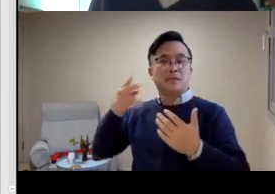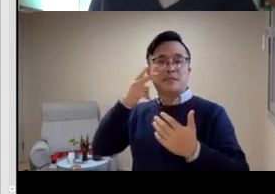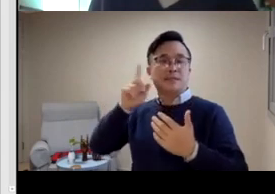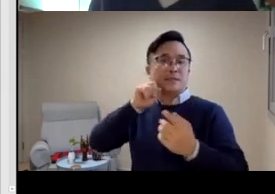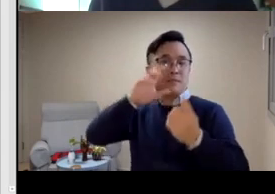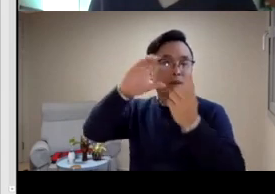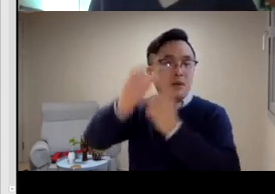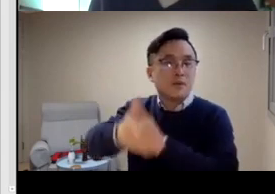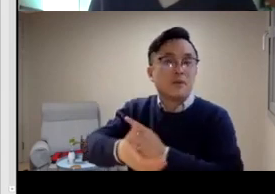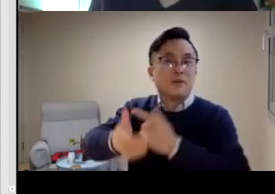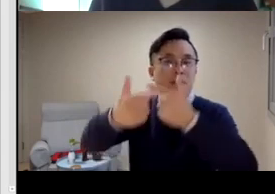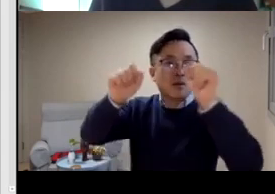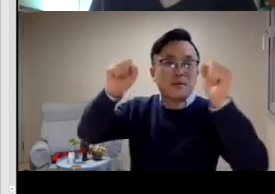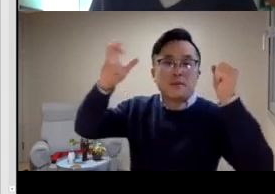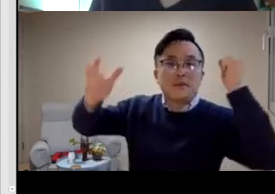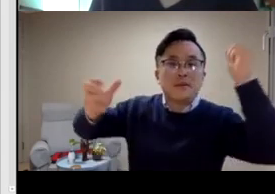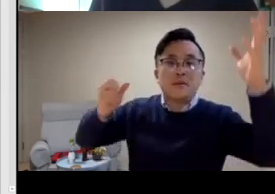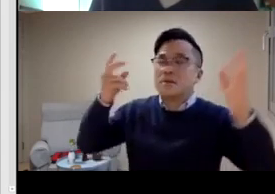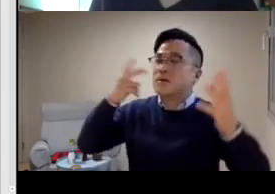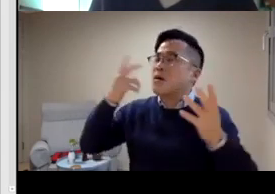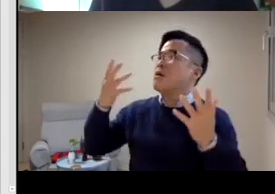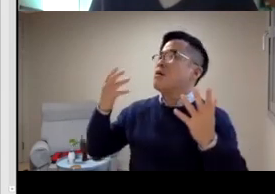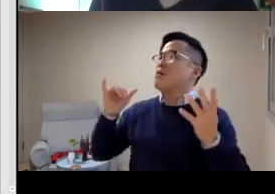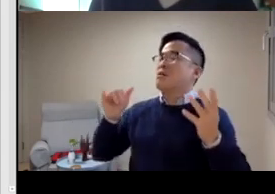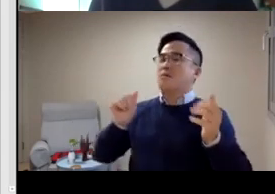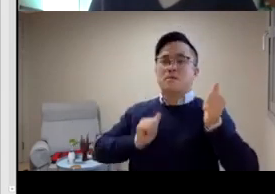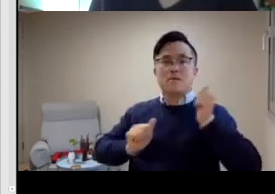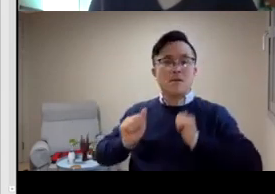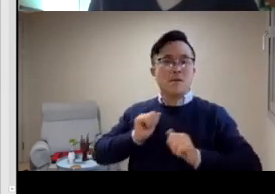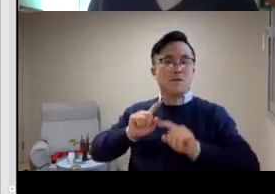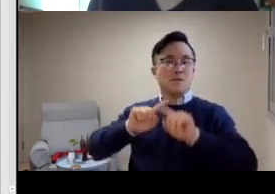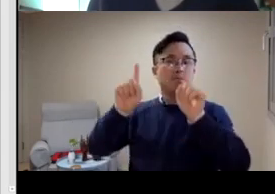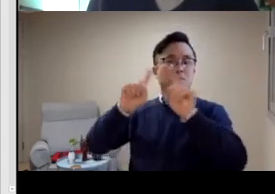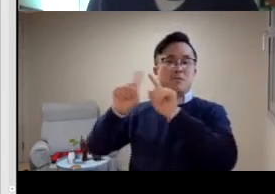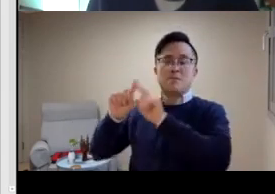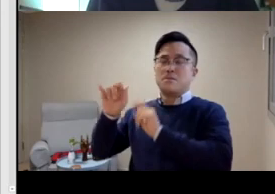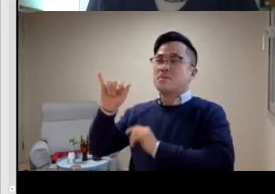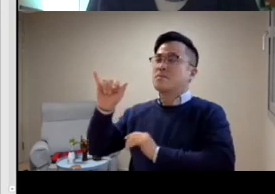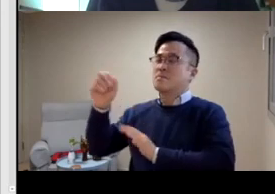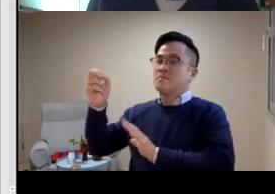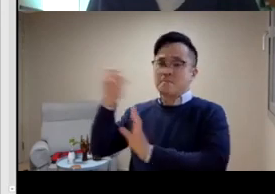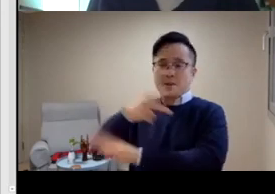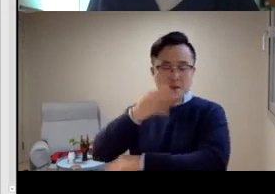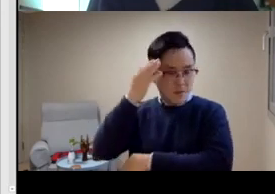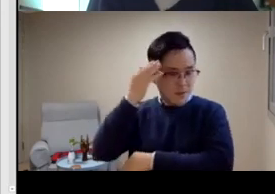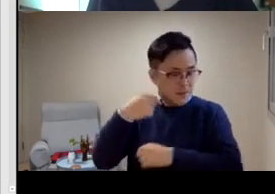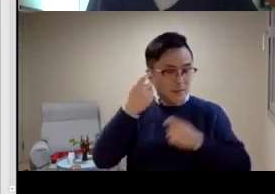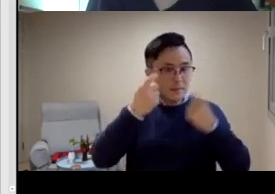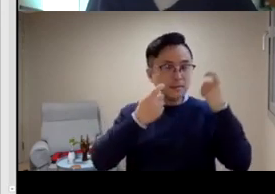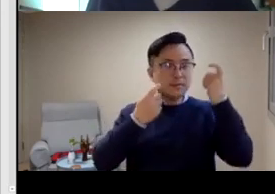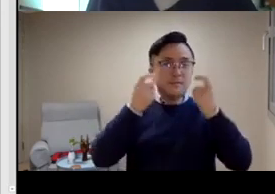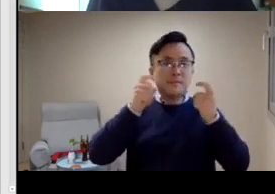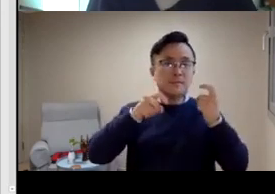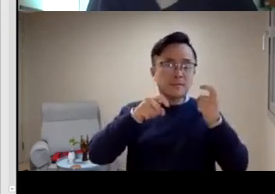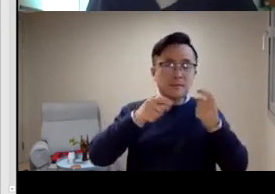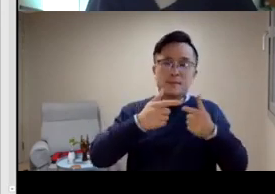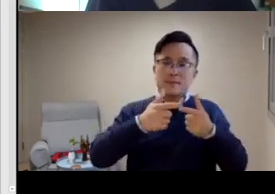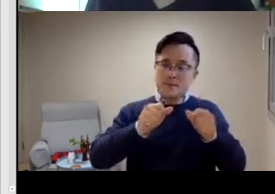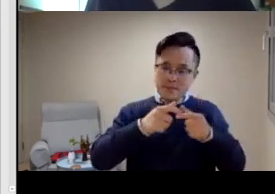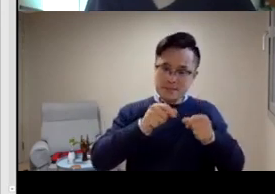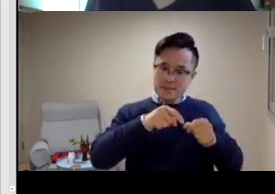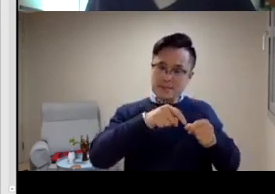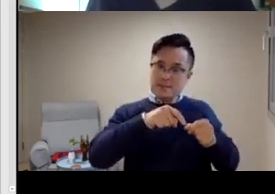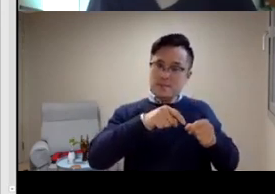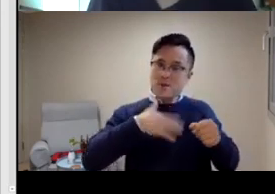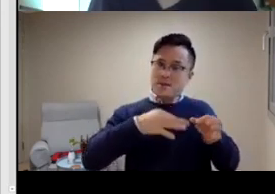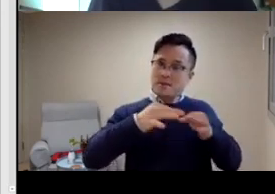And we went to the Deaf way, and I saw the different Deaf people from all these different cultures. And then